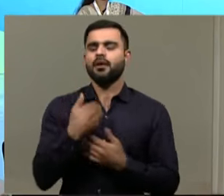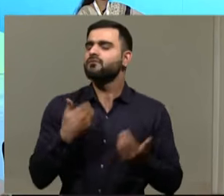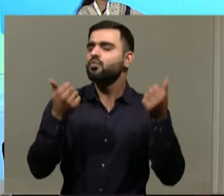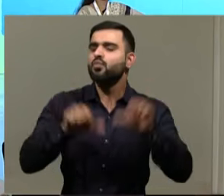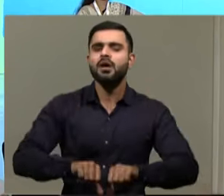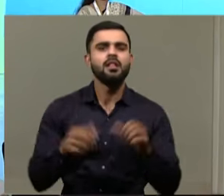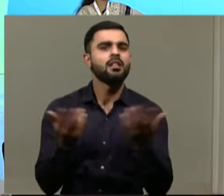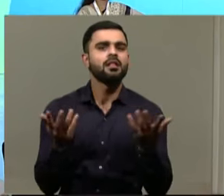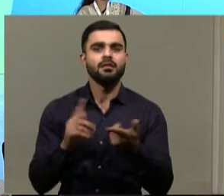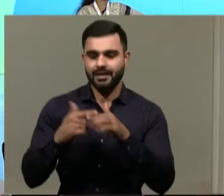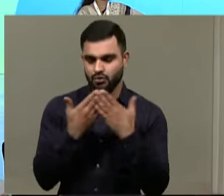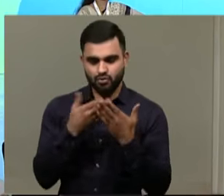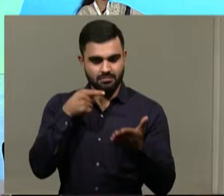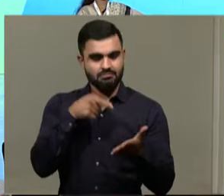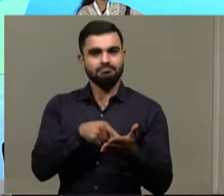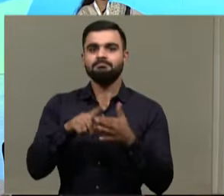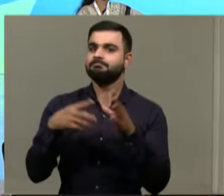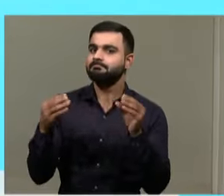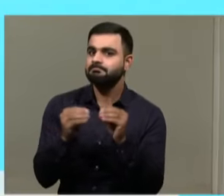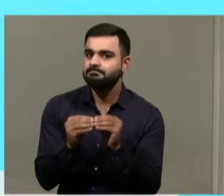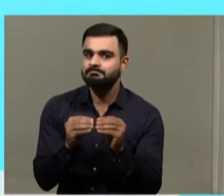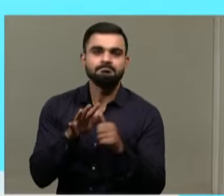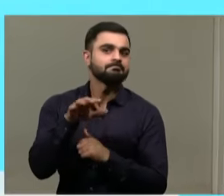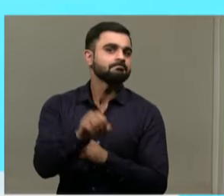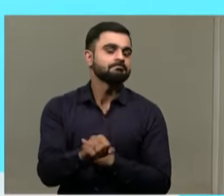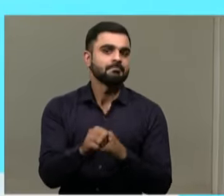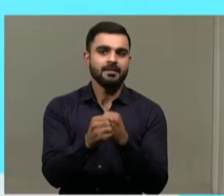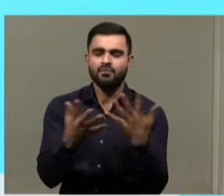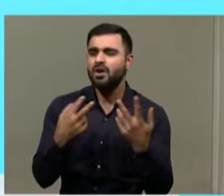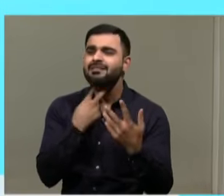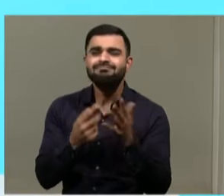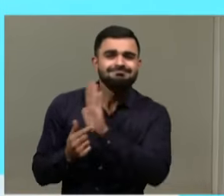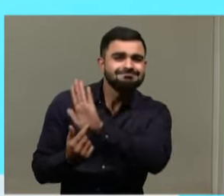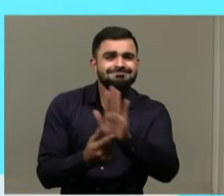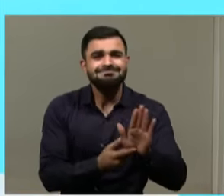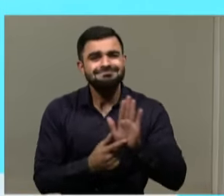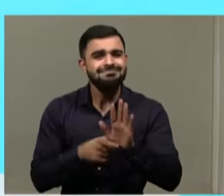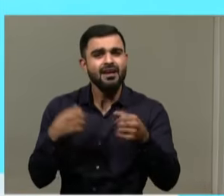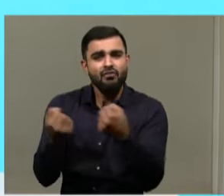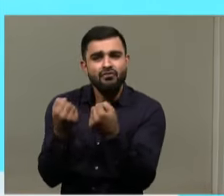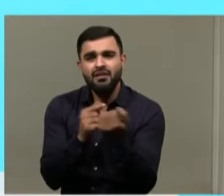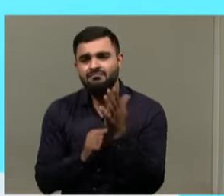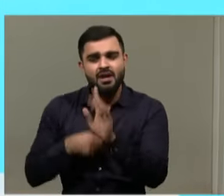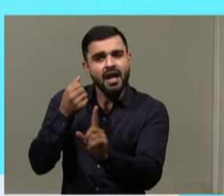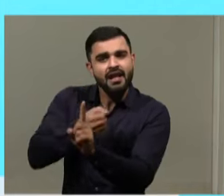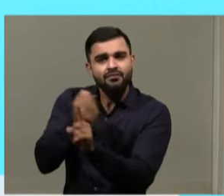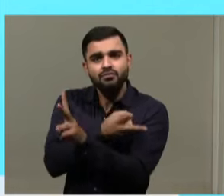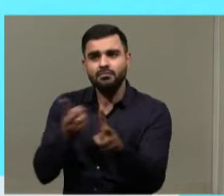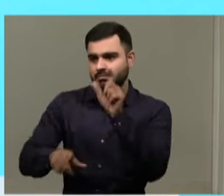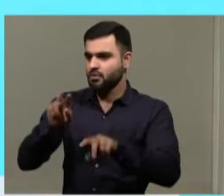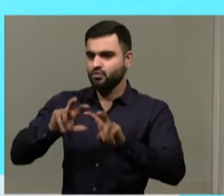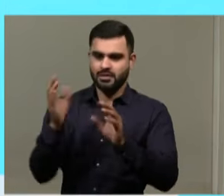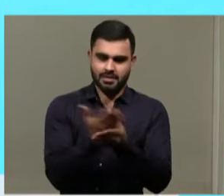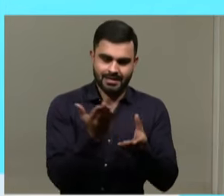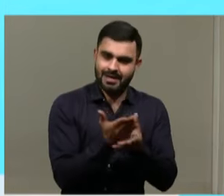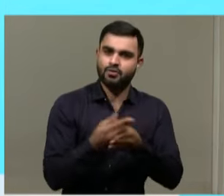education, employment, and accessibility. There is a lot of noise around disability. You find disability to be mentioned in every document